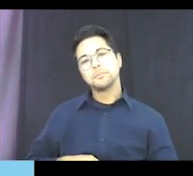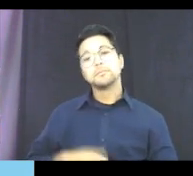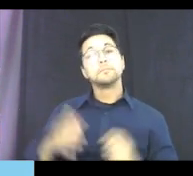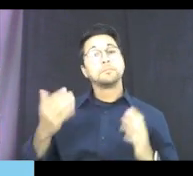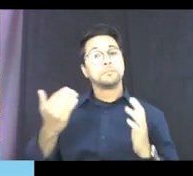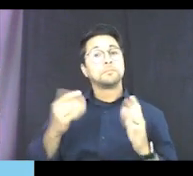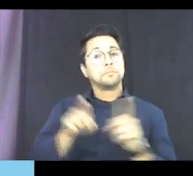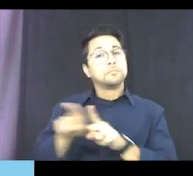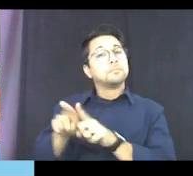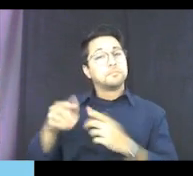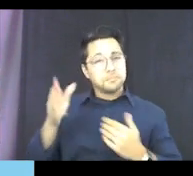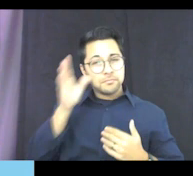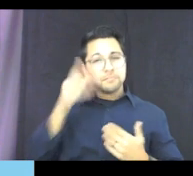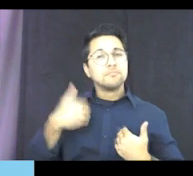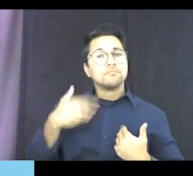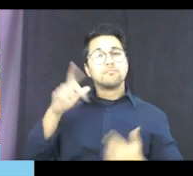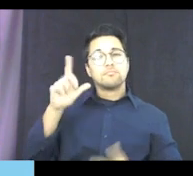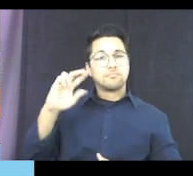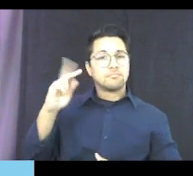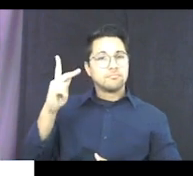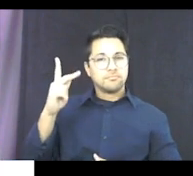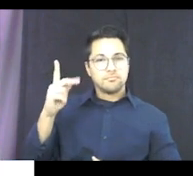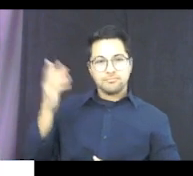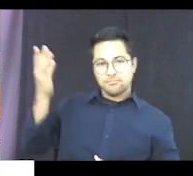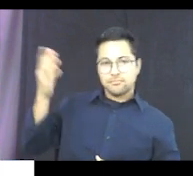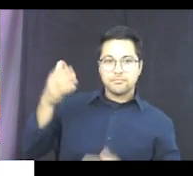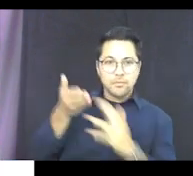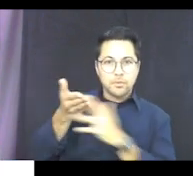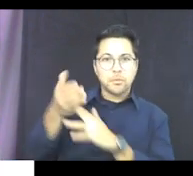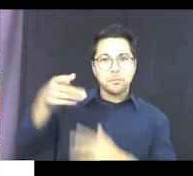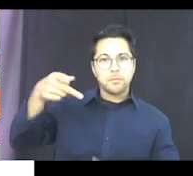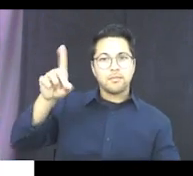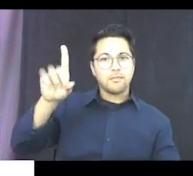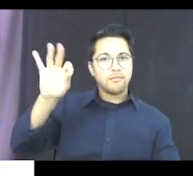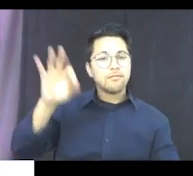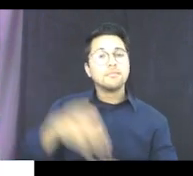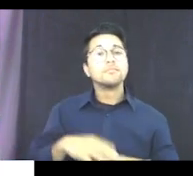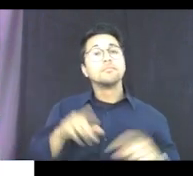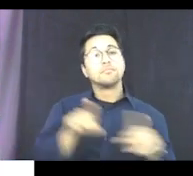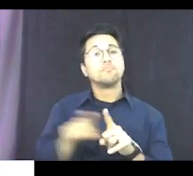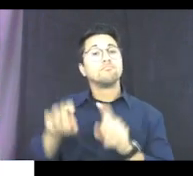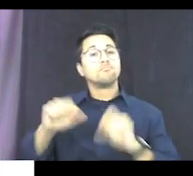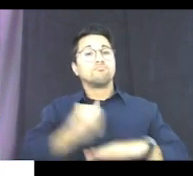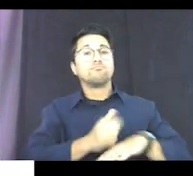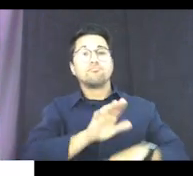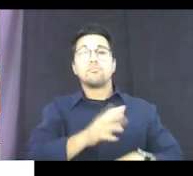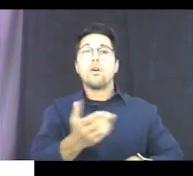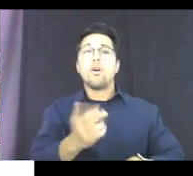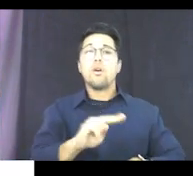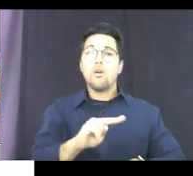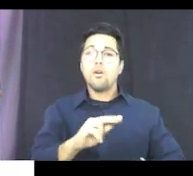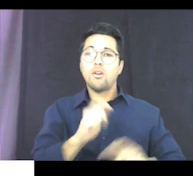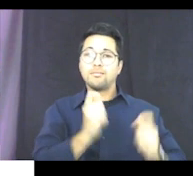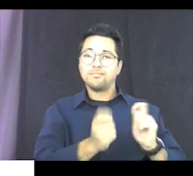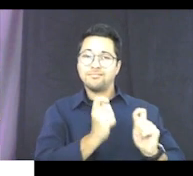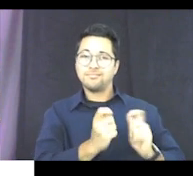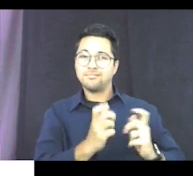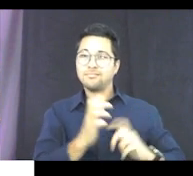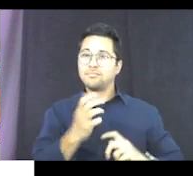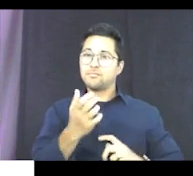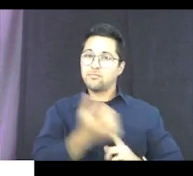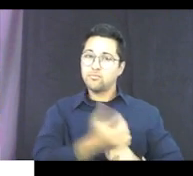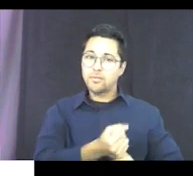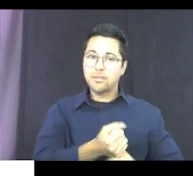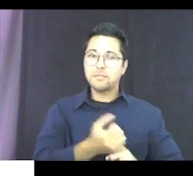And again, you have links to all of these in that PDF. So you can also make your own adapted grips. So some of the ones that we've had